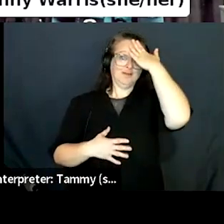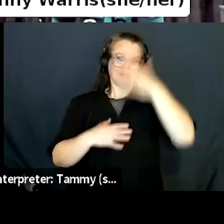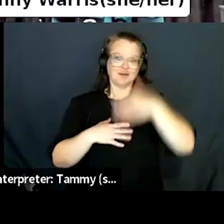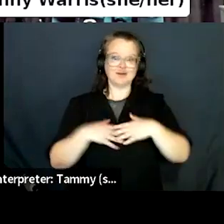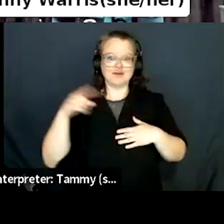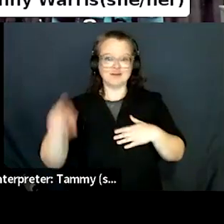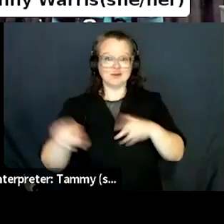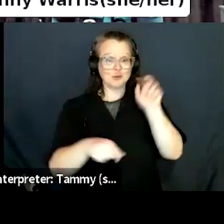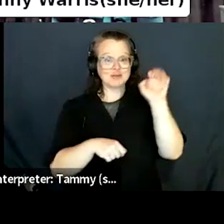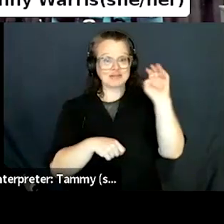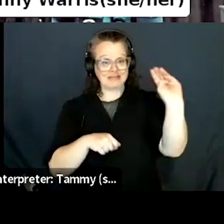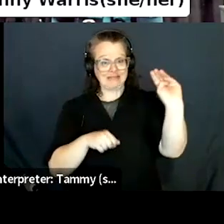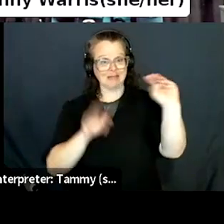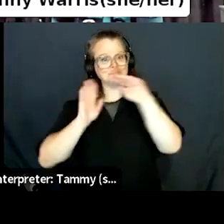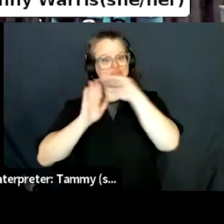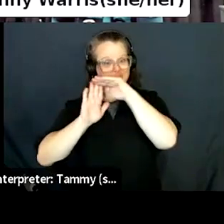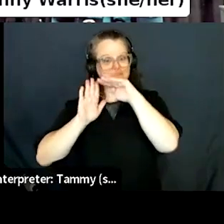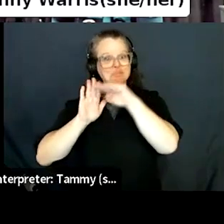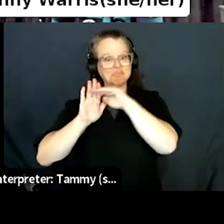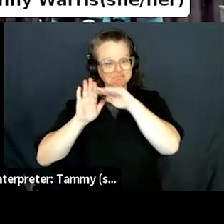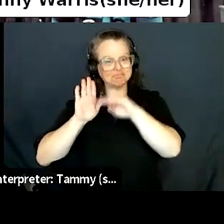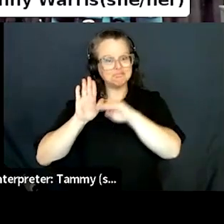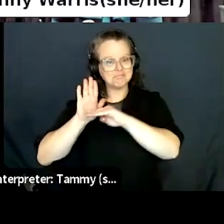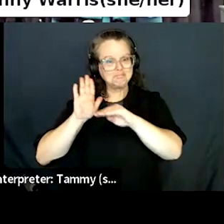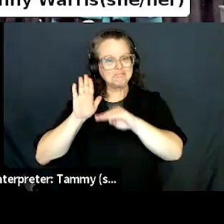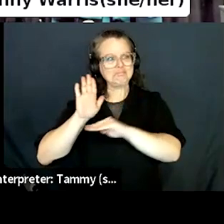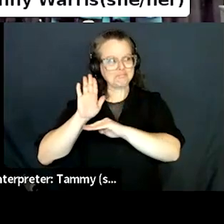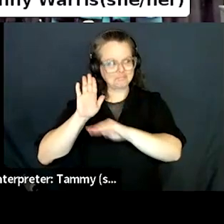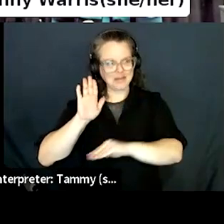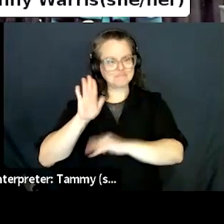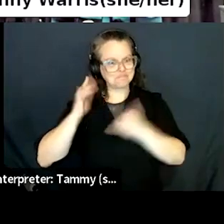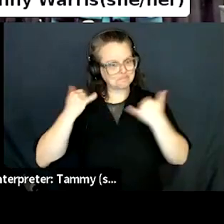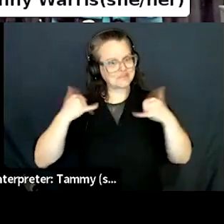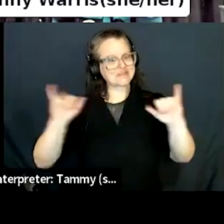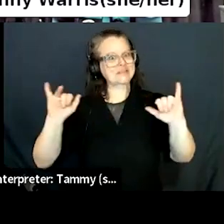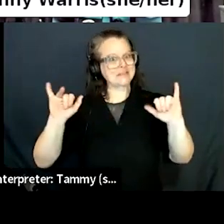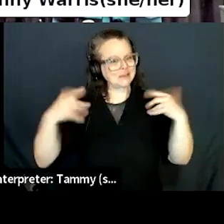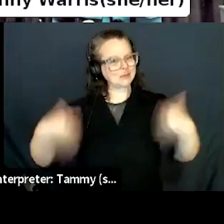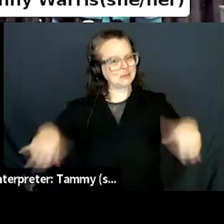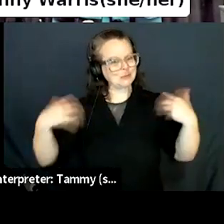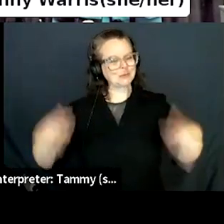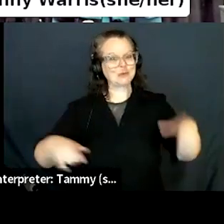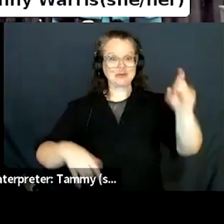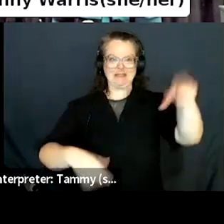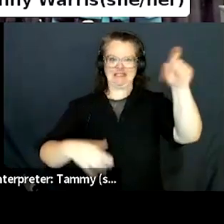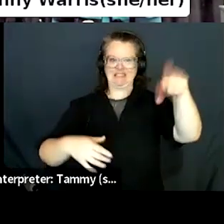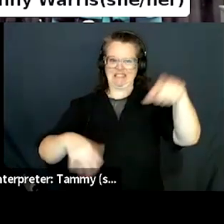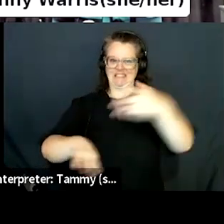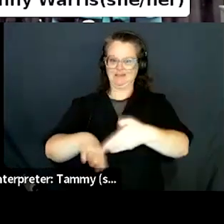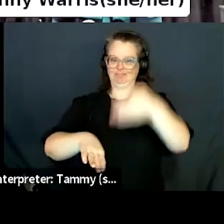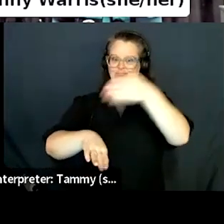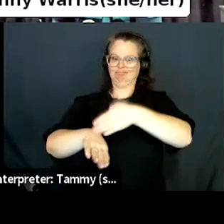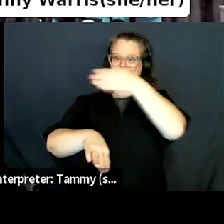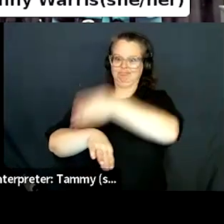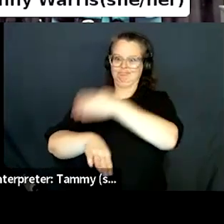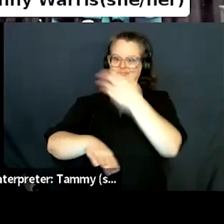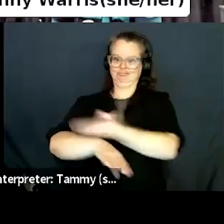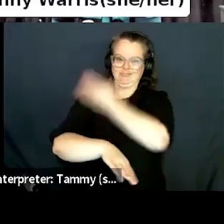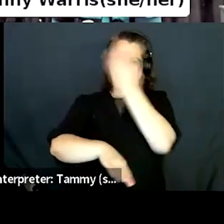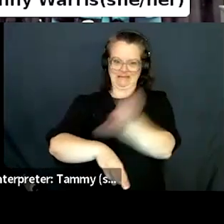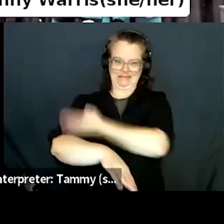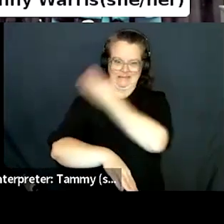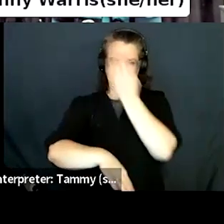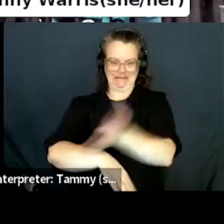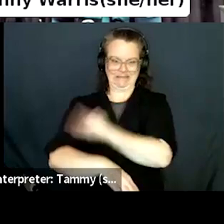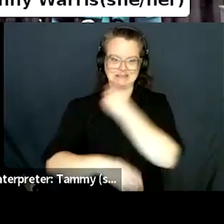and I'm glad to see fresh blood being, you know, thrown at the problem. Is that a good metaphor? Probably